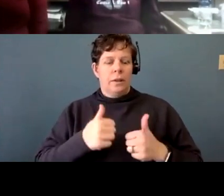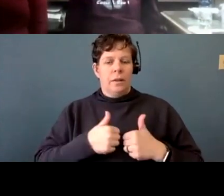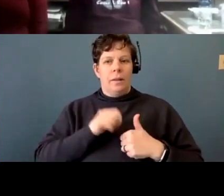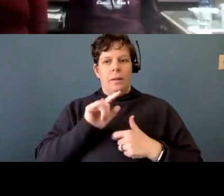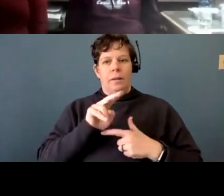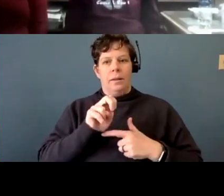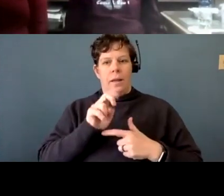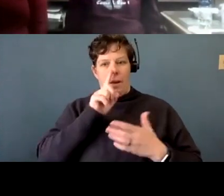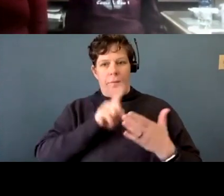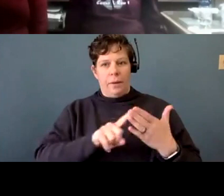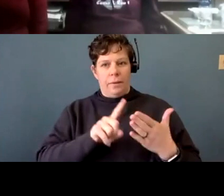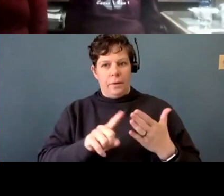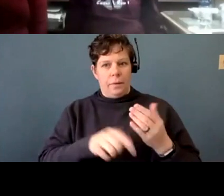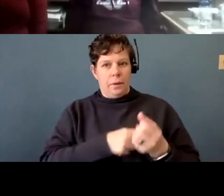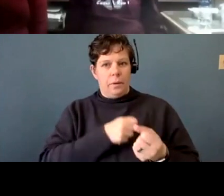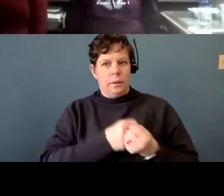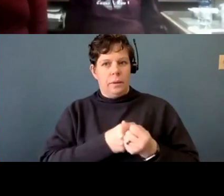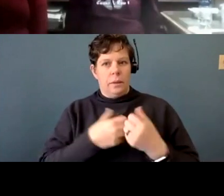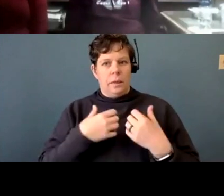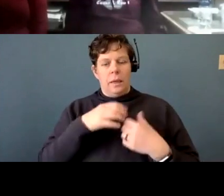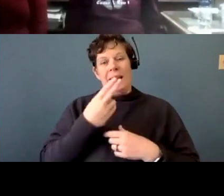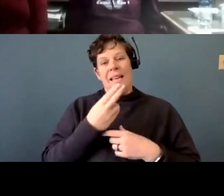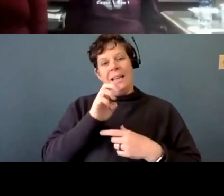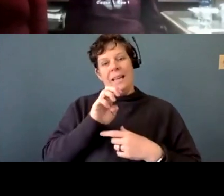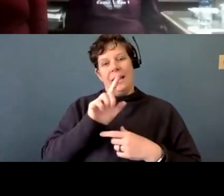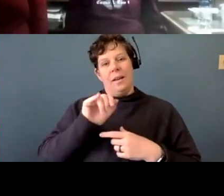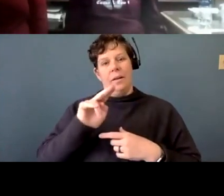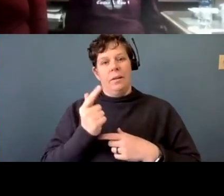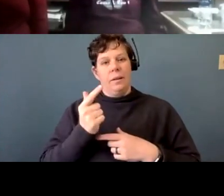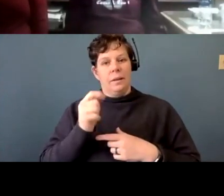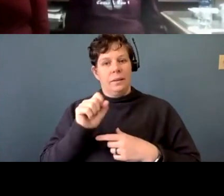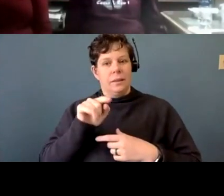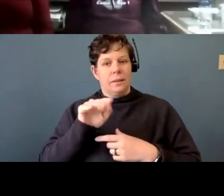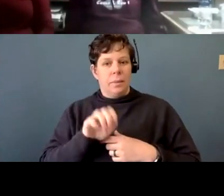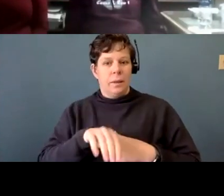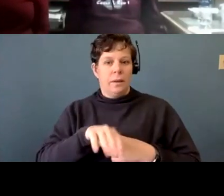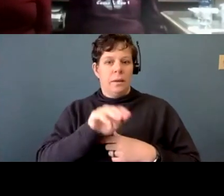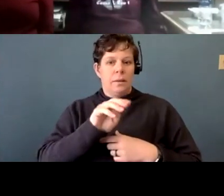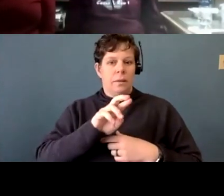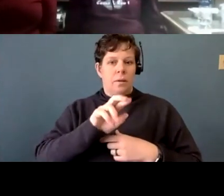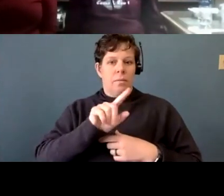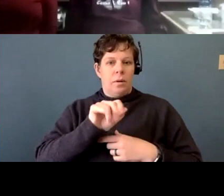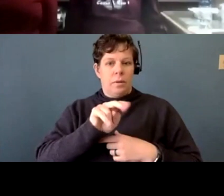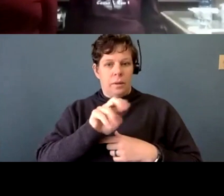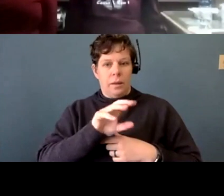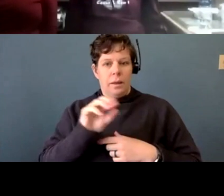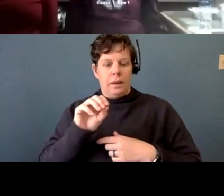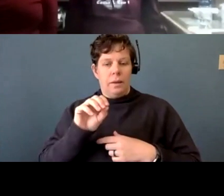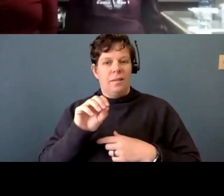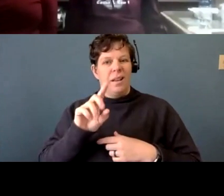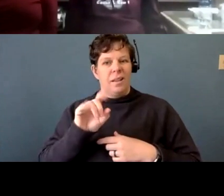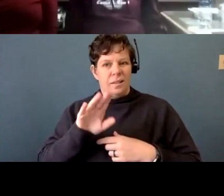you as best as we can in a healing space. Um, Marlene and Debbie, 32 years is a long time. Um, so outside